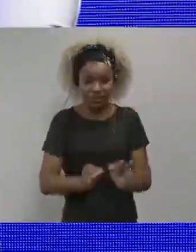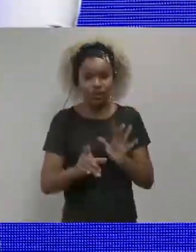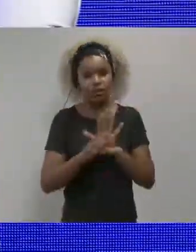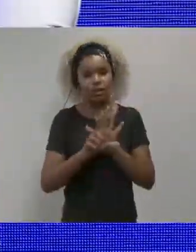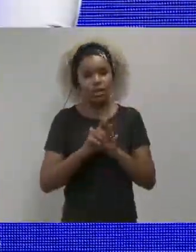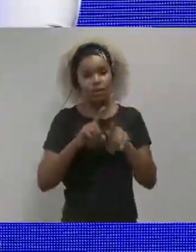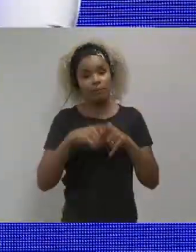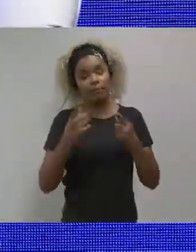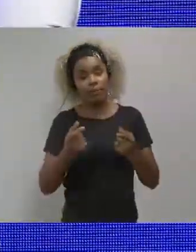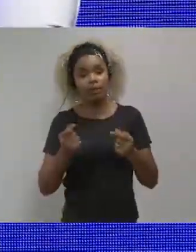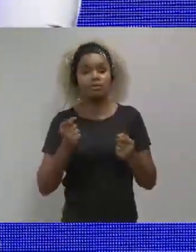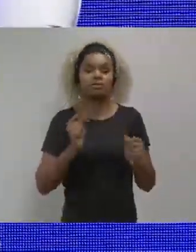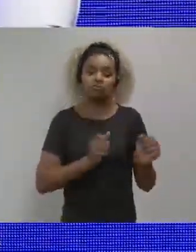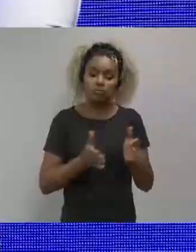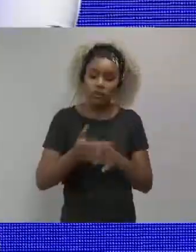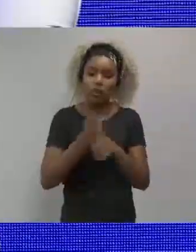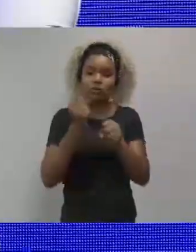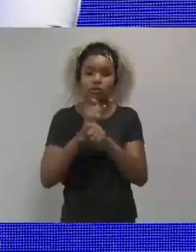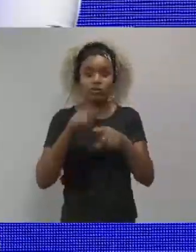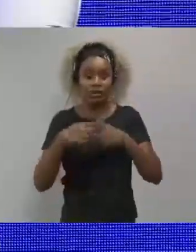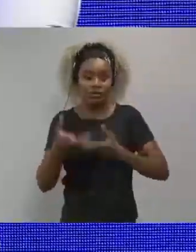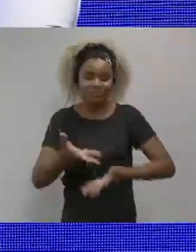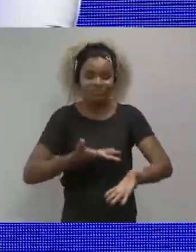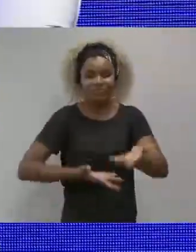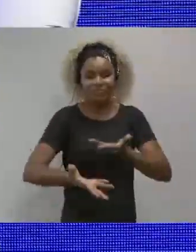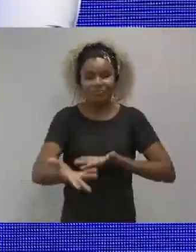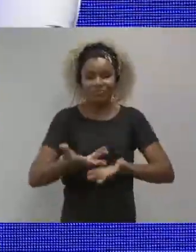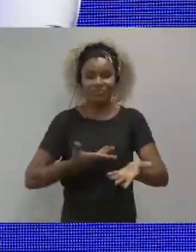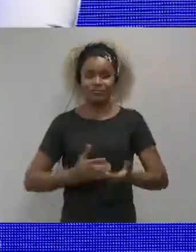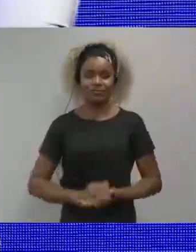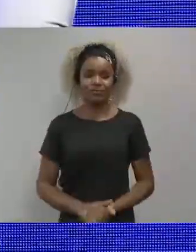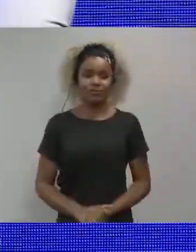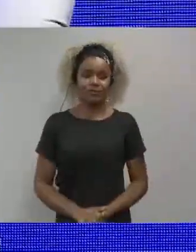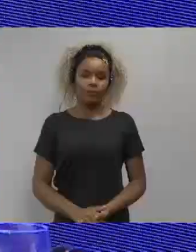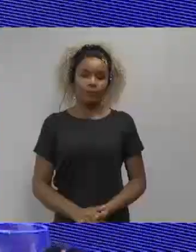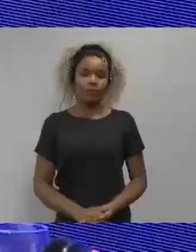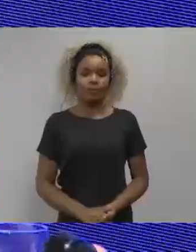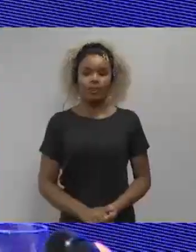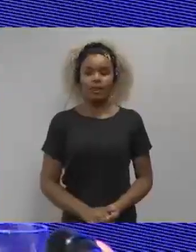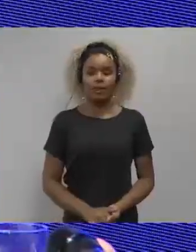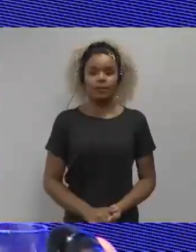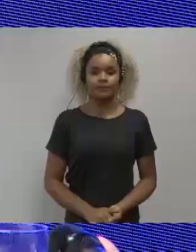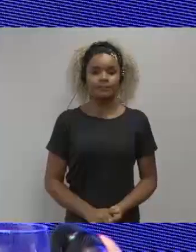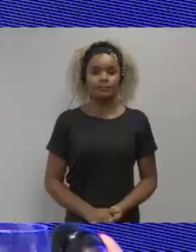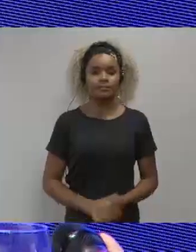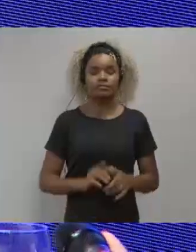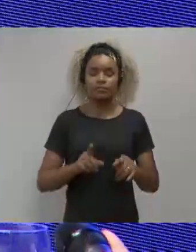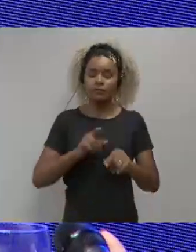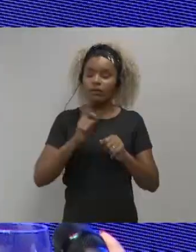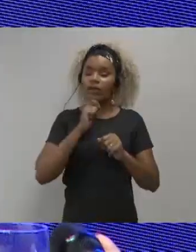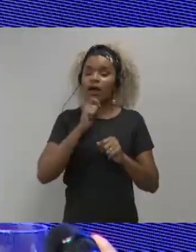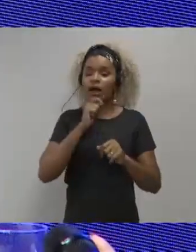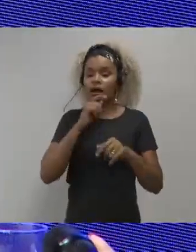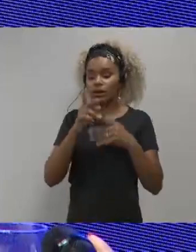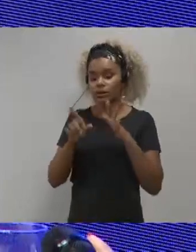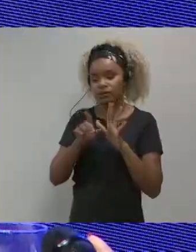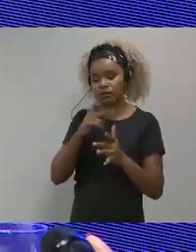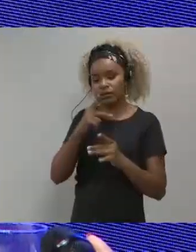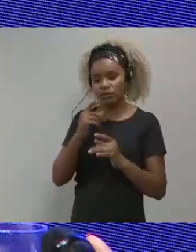or by subjectivity, you need to be collaborative. Well, in this focus